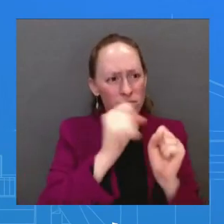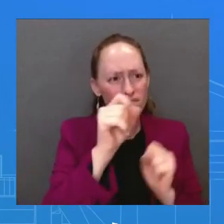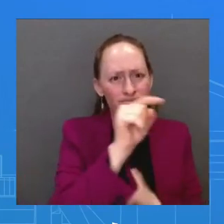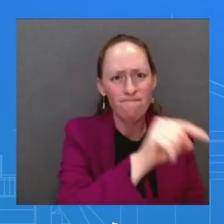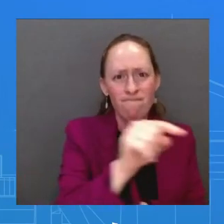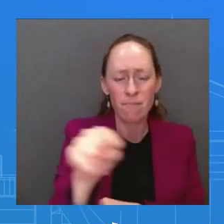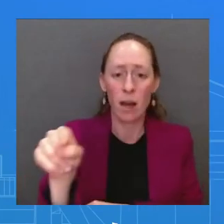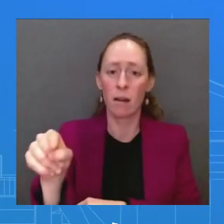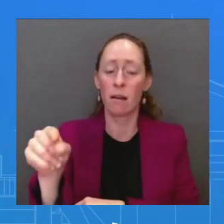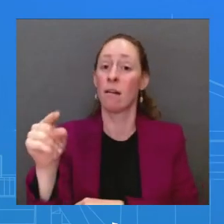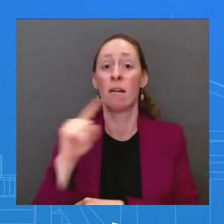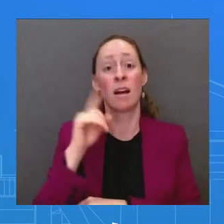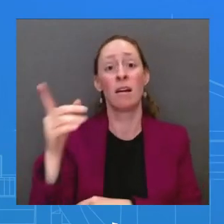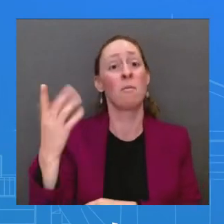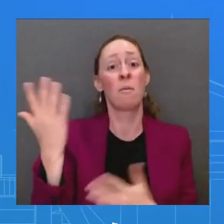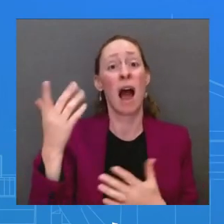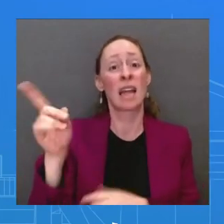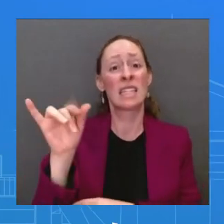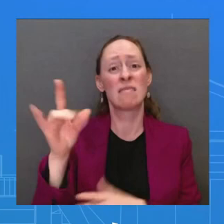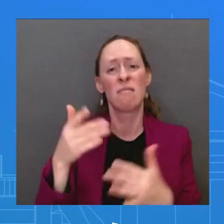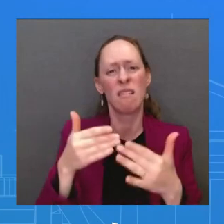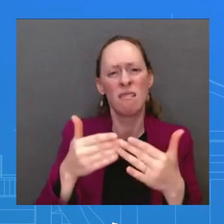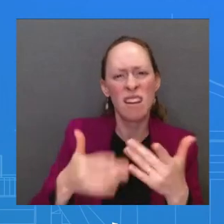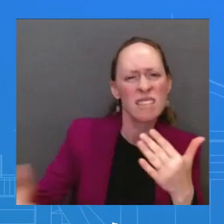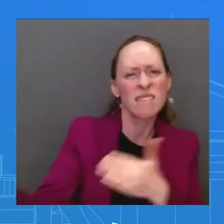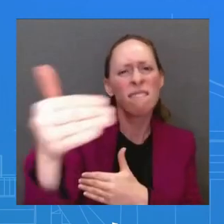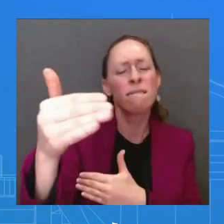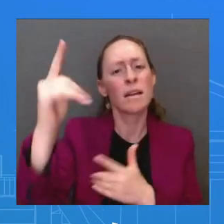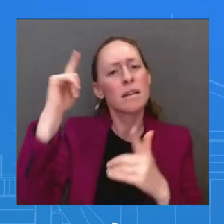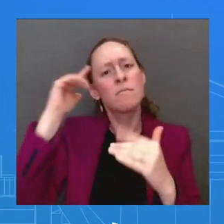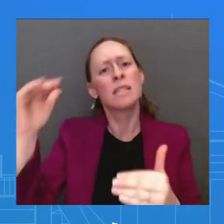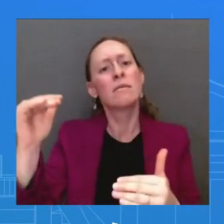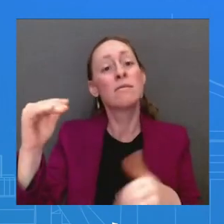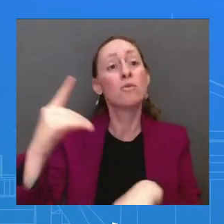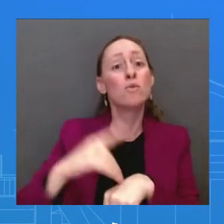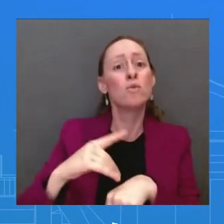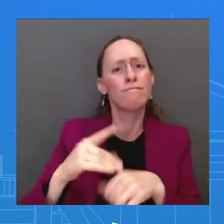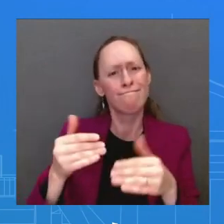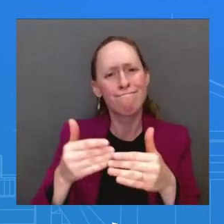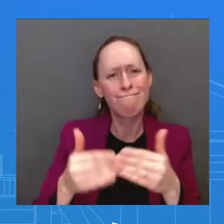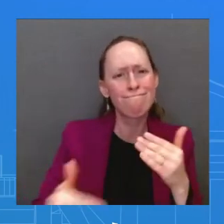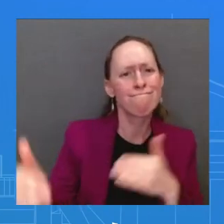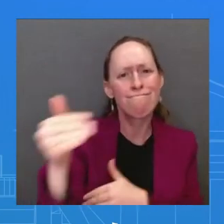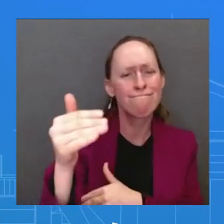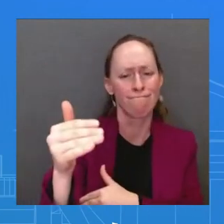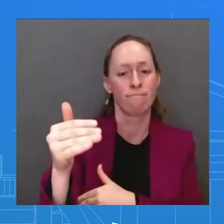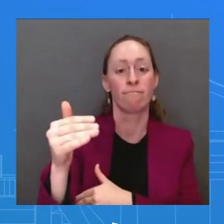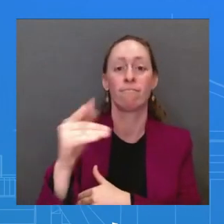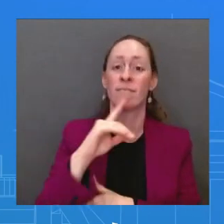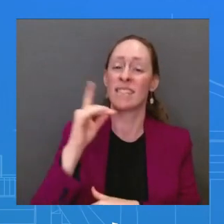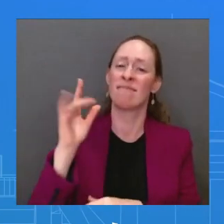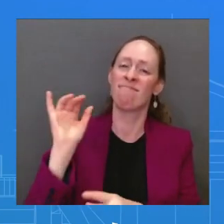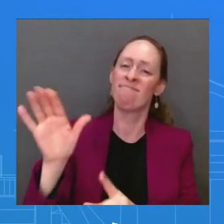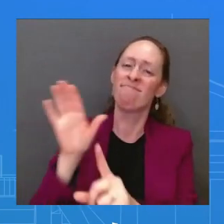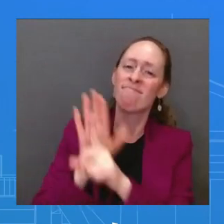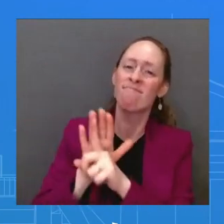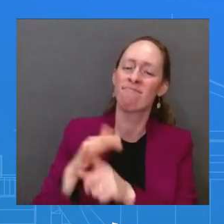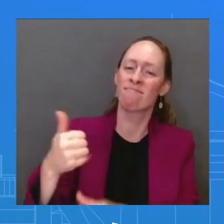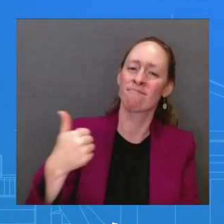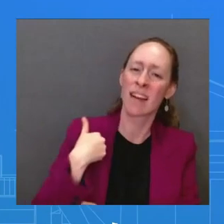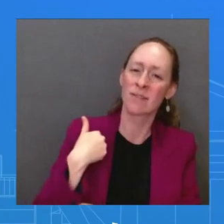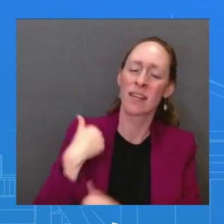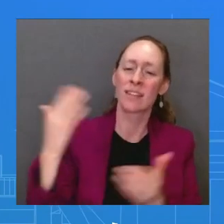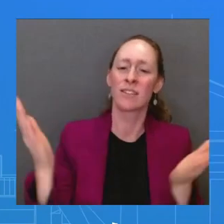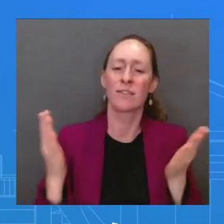are in keeping with the highest tradition of military service. In recognition of his service, he will be awarded the Medal of Honor here today